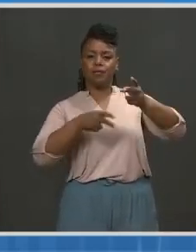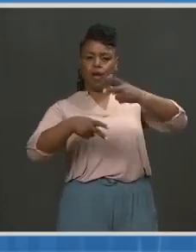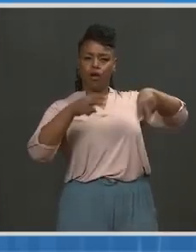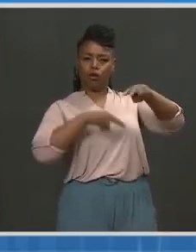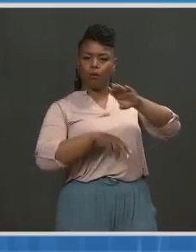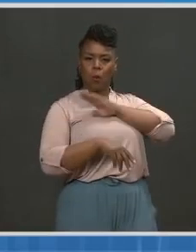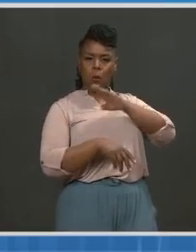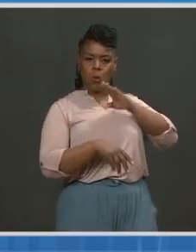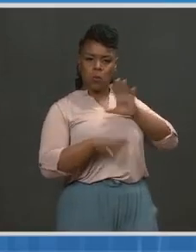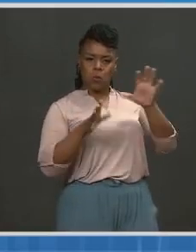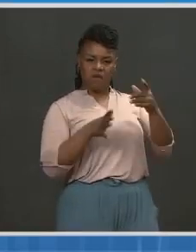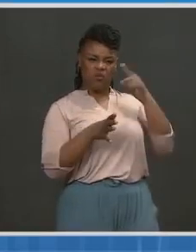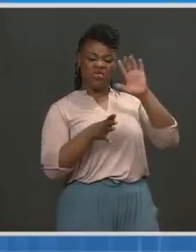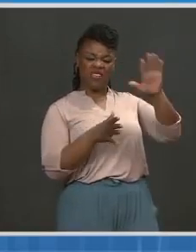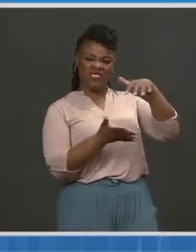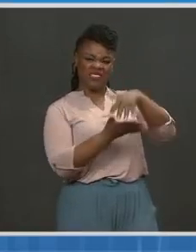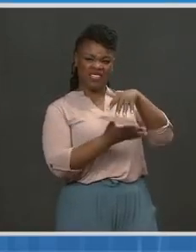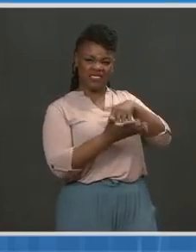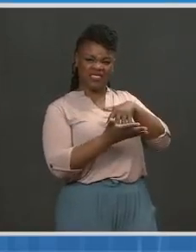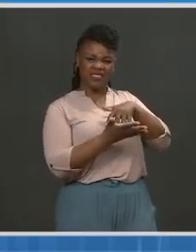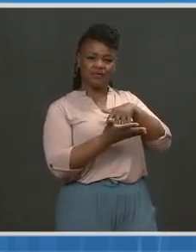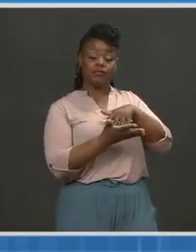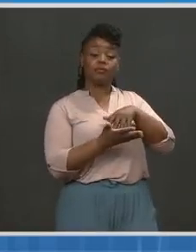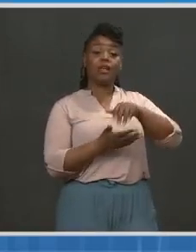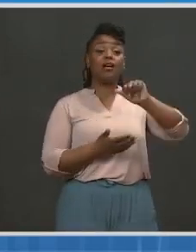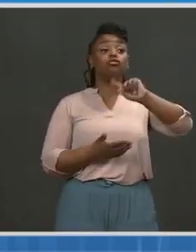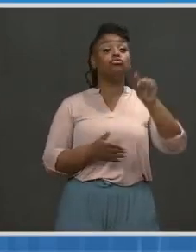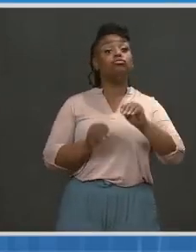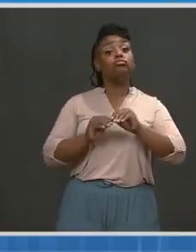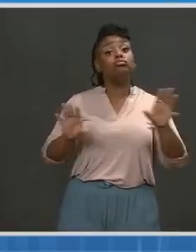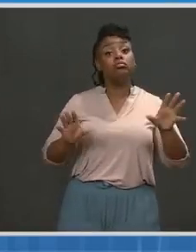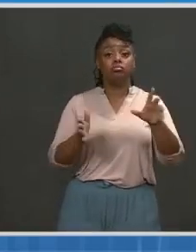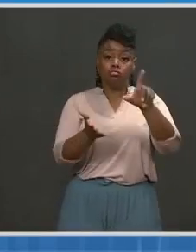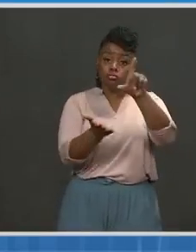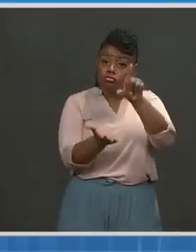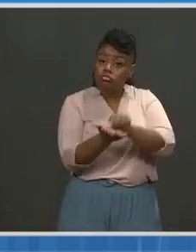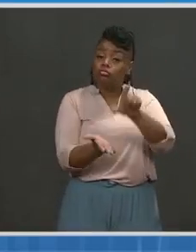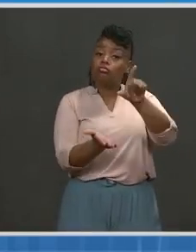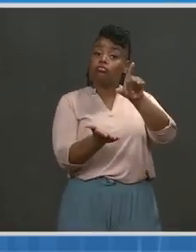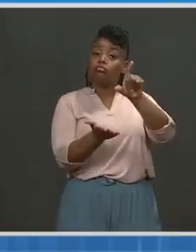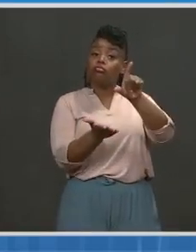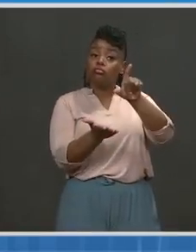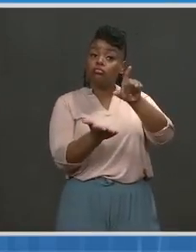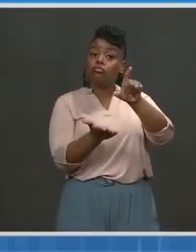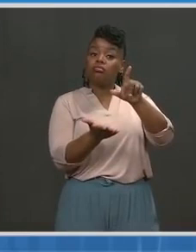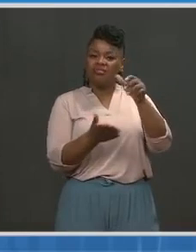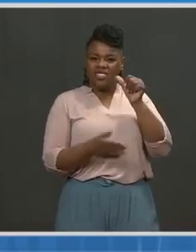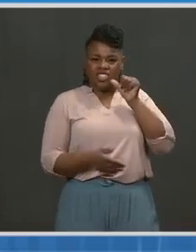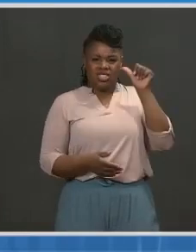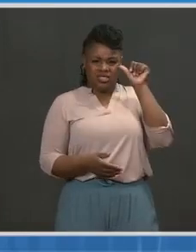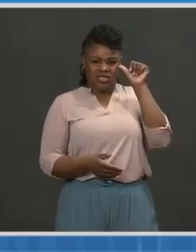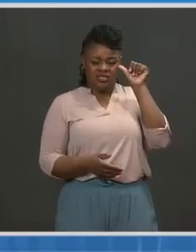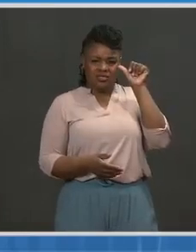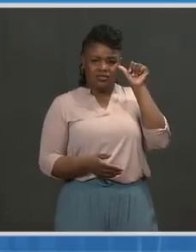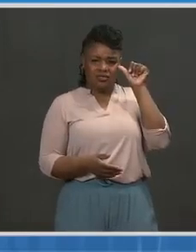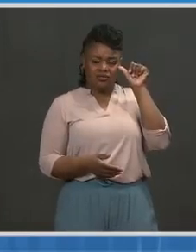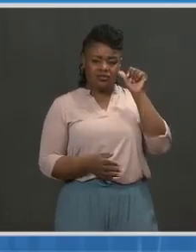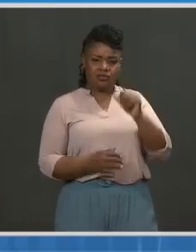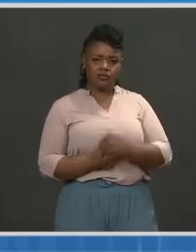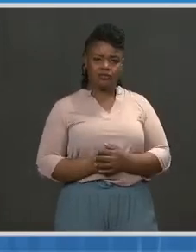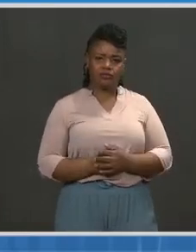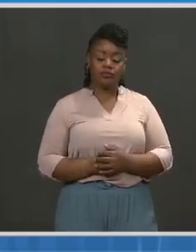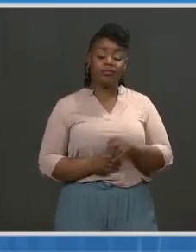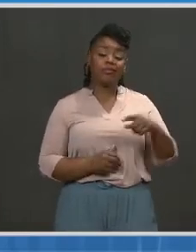efficacy point of their study. They then came out with a press release and briefed us at the